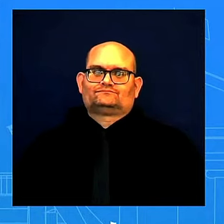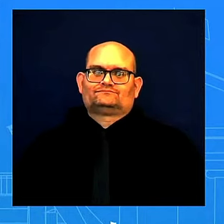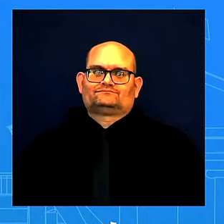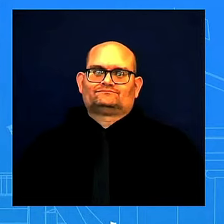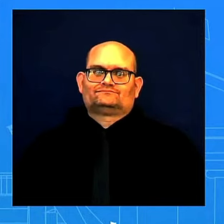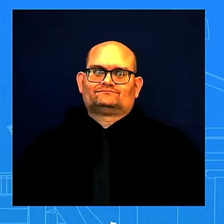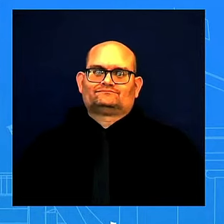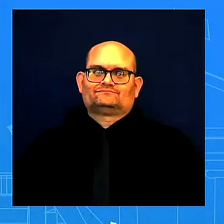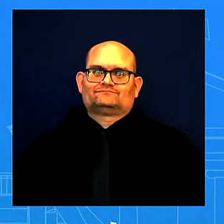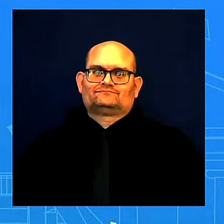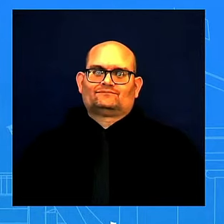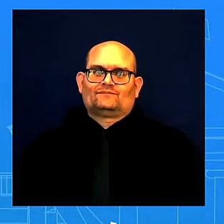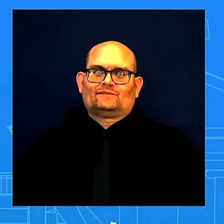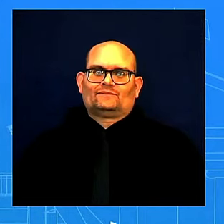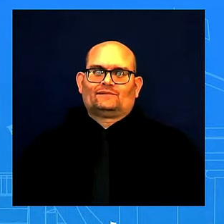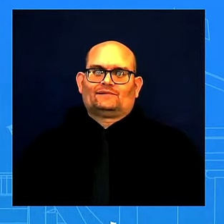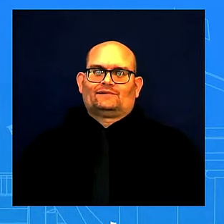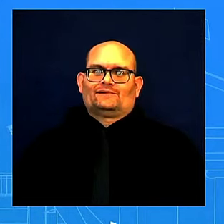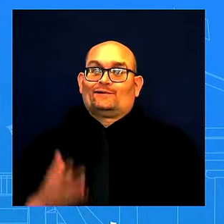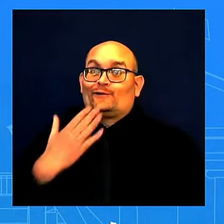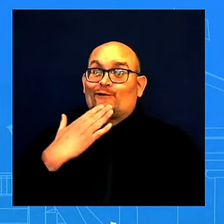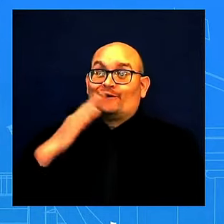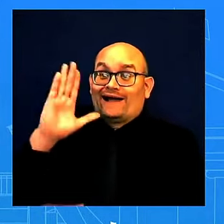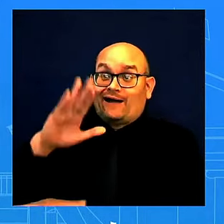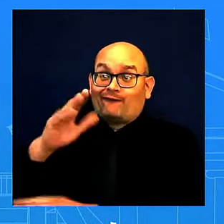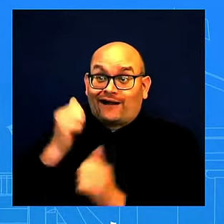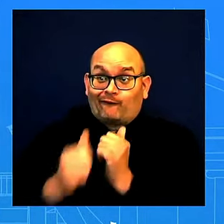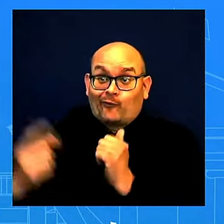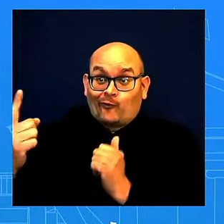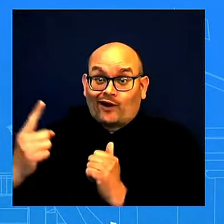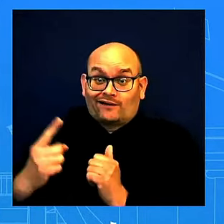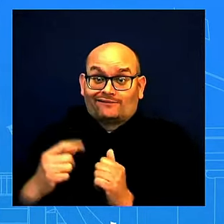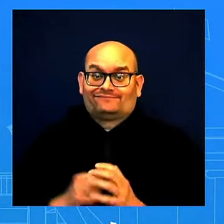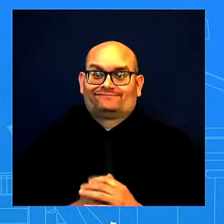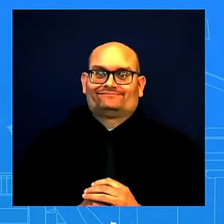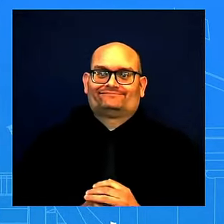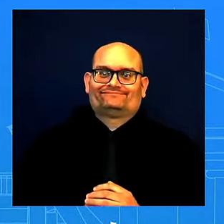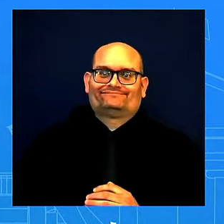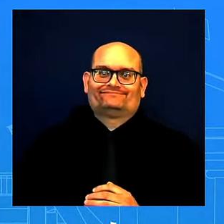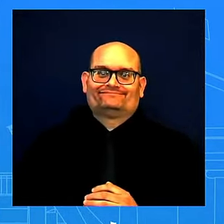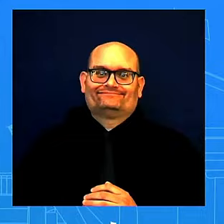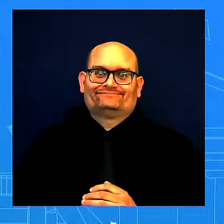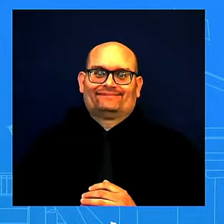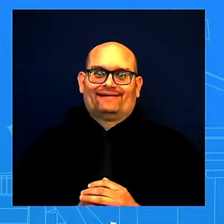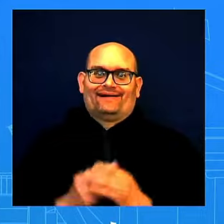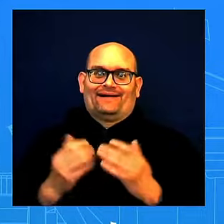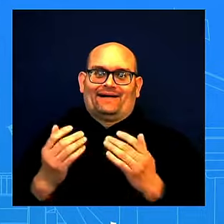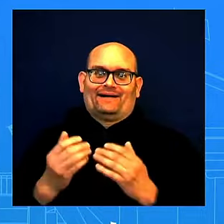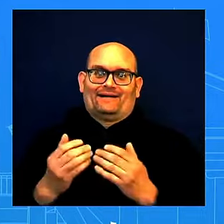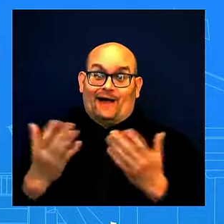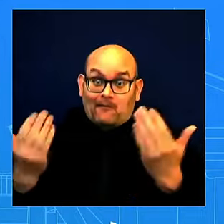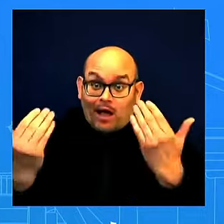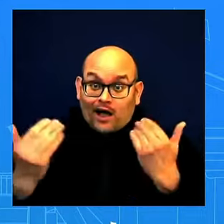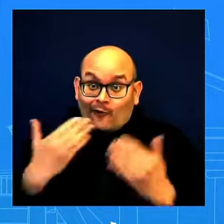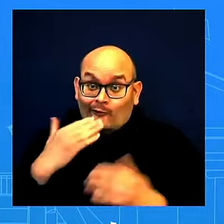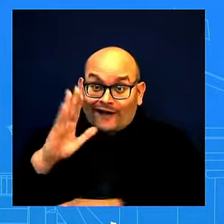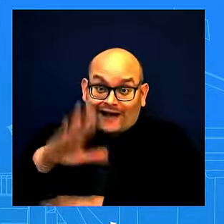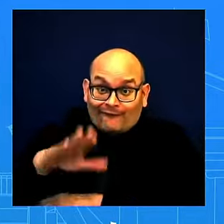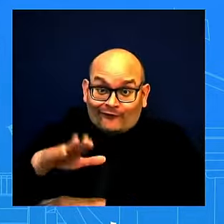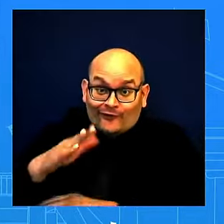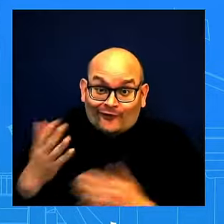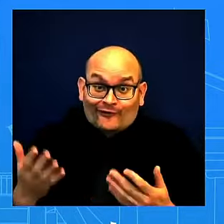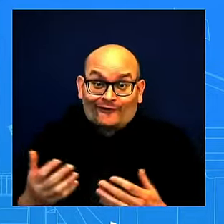All right. Good afternoon, everybody. Come on. Good afternoon, everybody. Thank you.